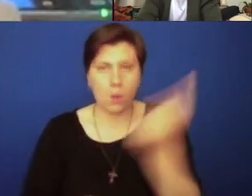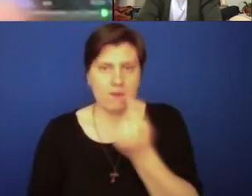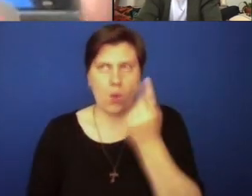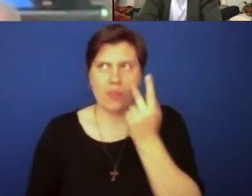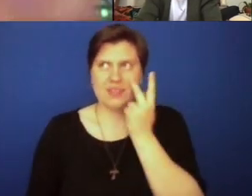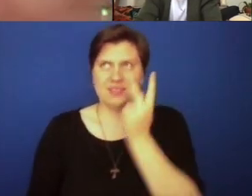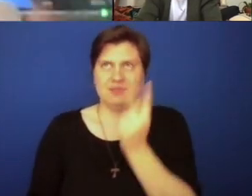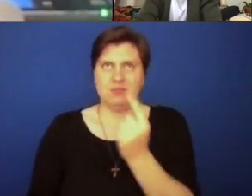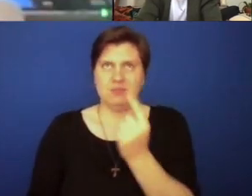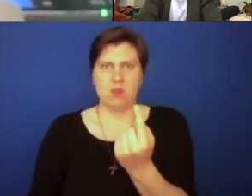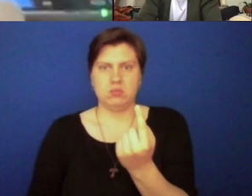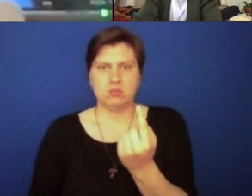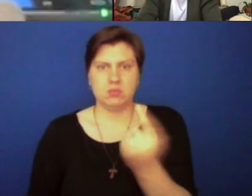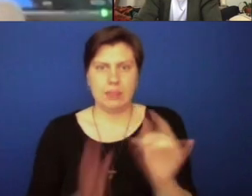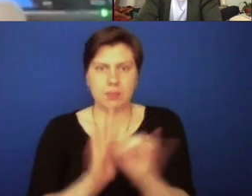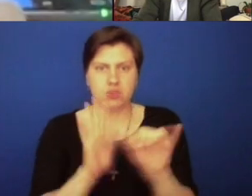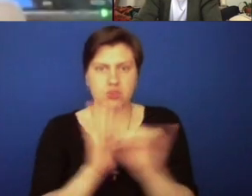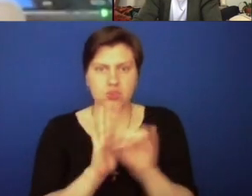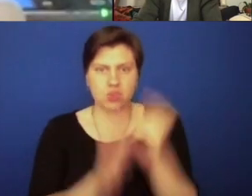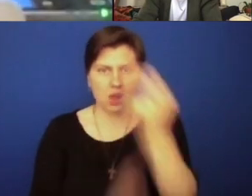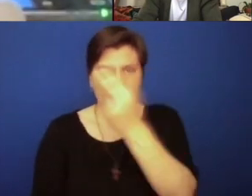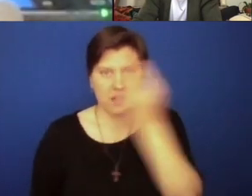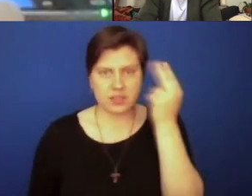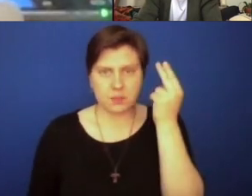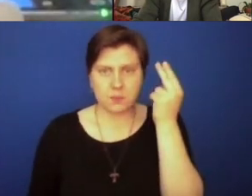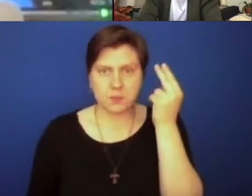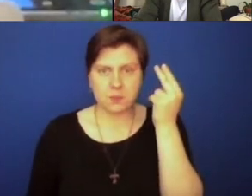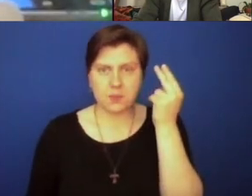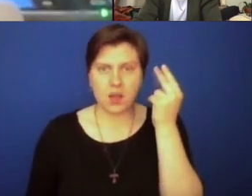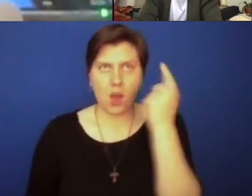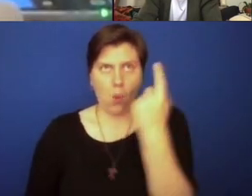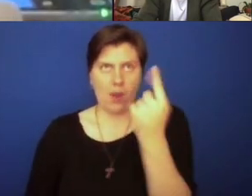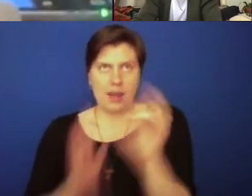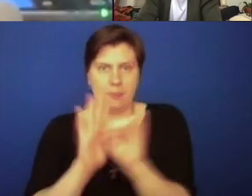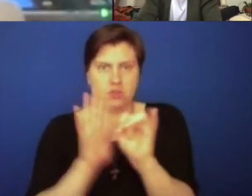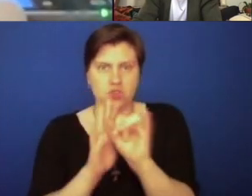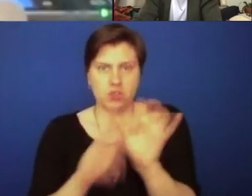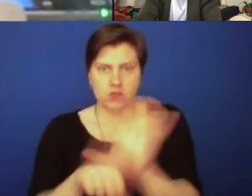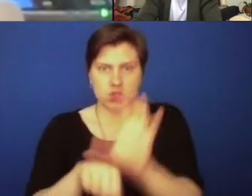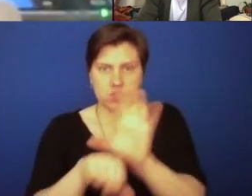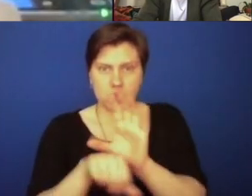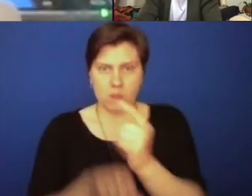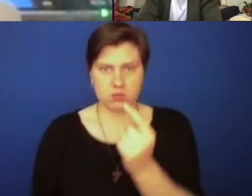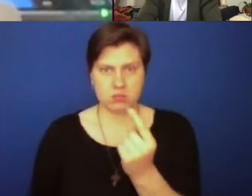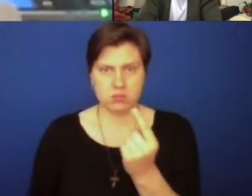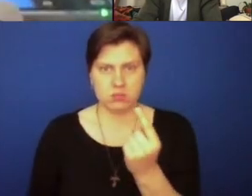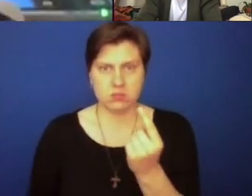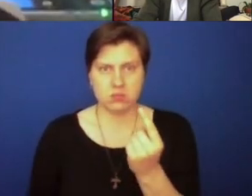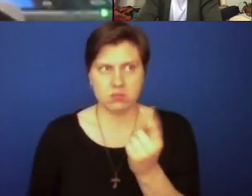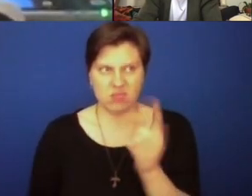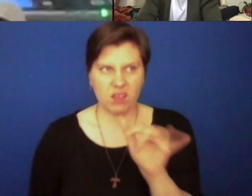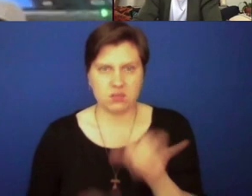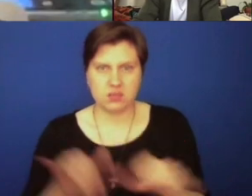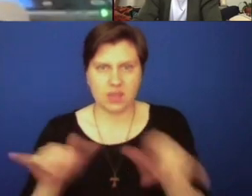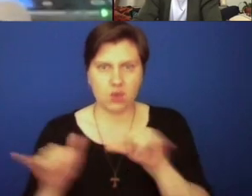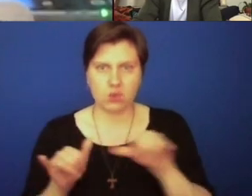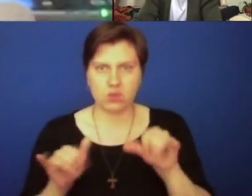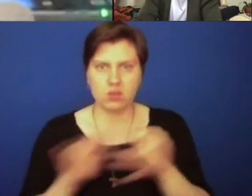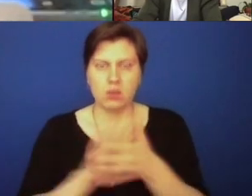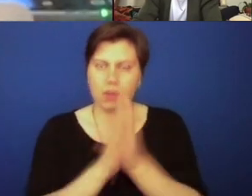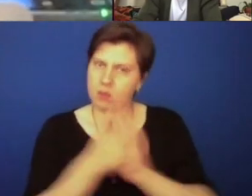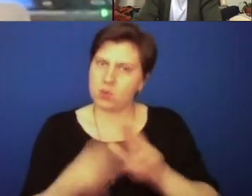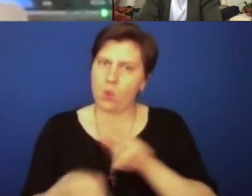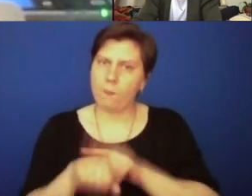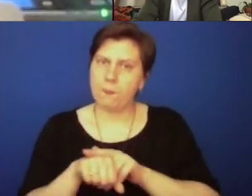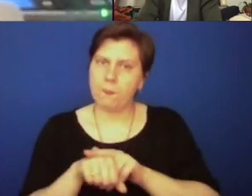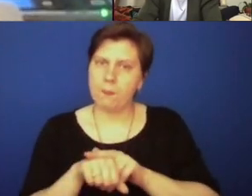only seen one image of Catholicism, one image of how to be church. And that is the standard and that becomes